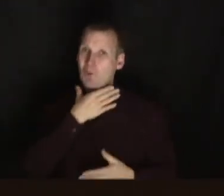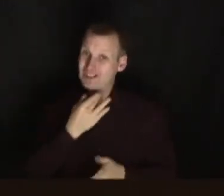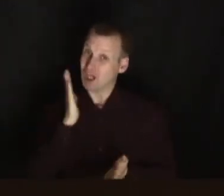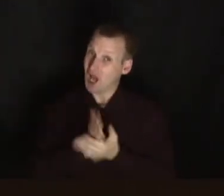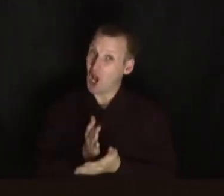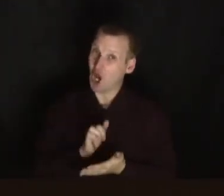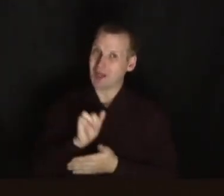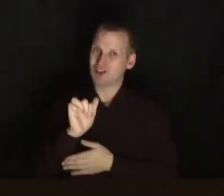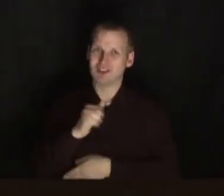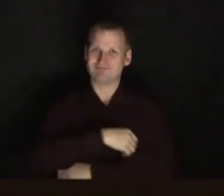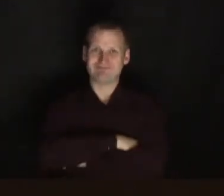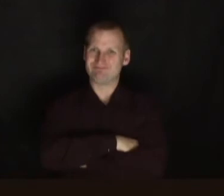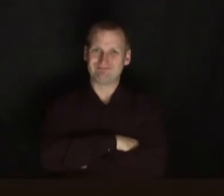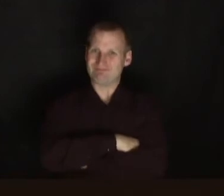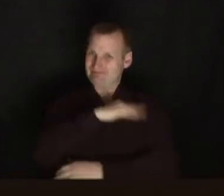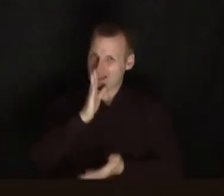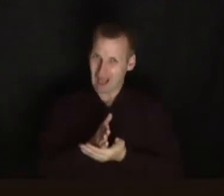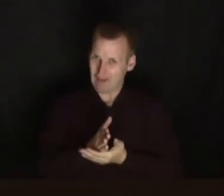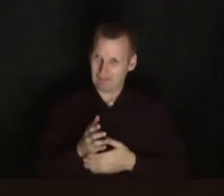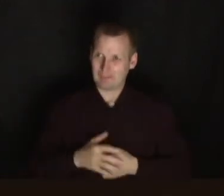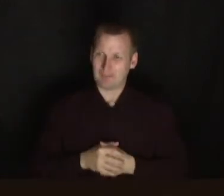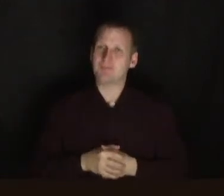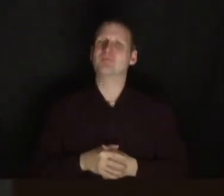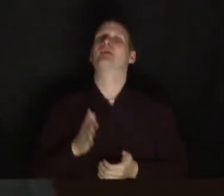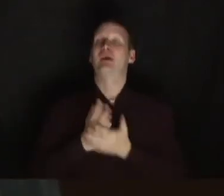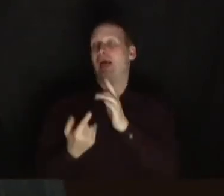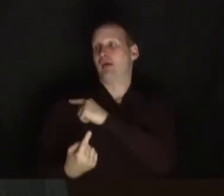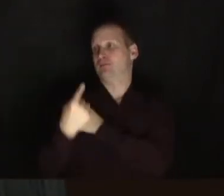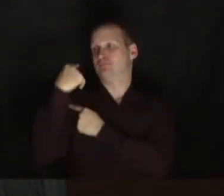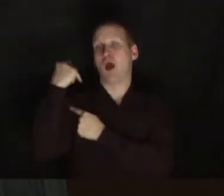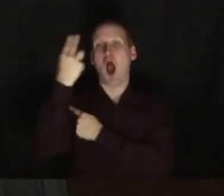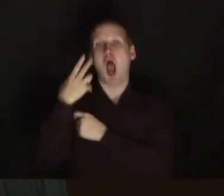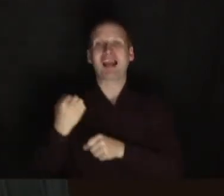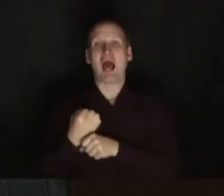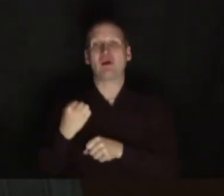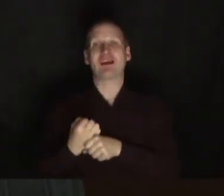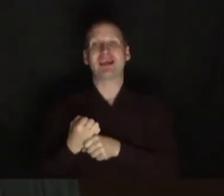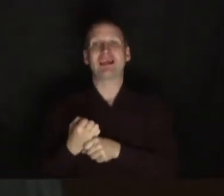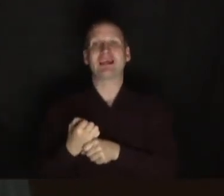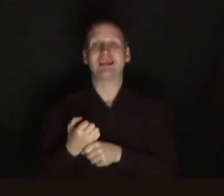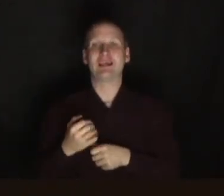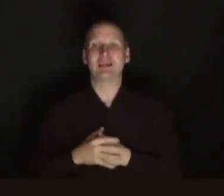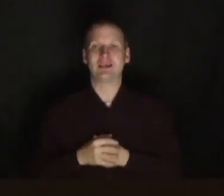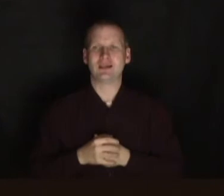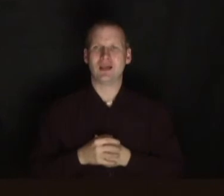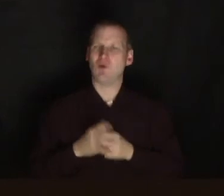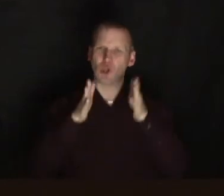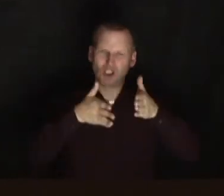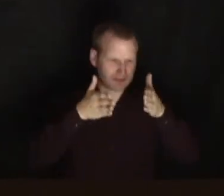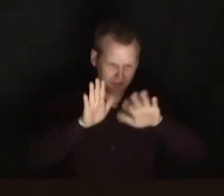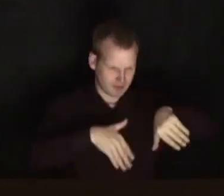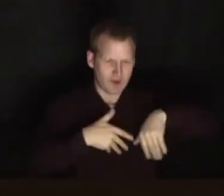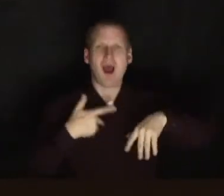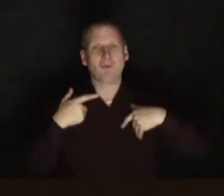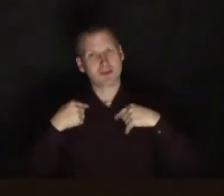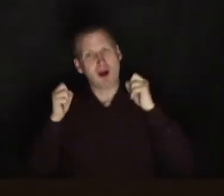is not really a my thing. So last time I ended up in an art gallery was because I was in not hospital on holiday